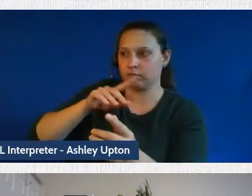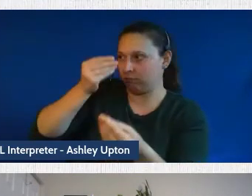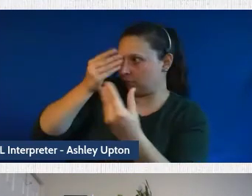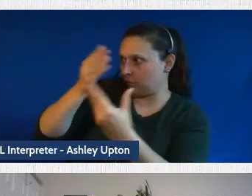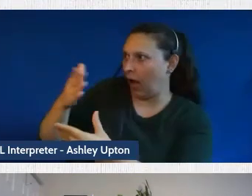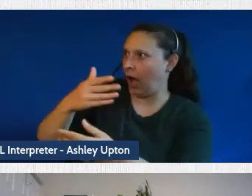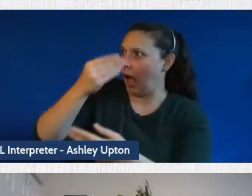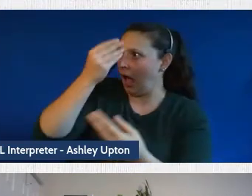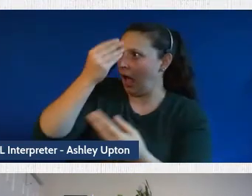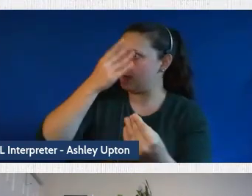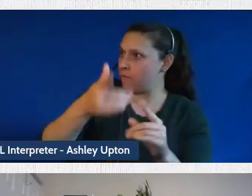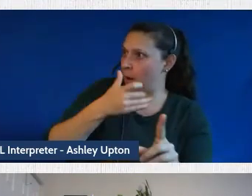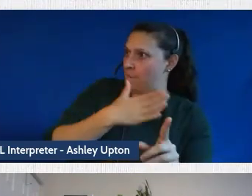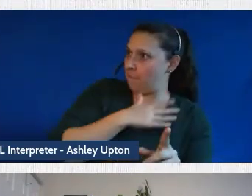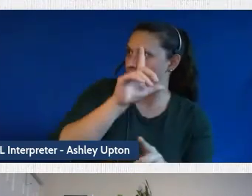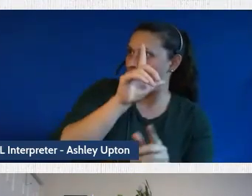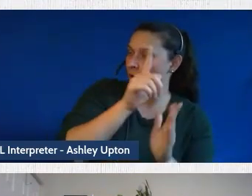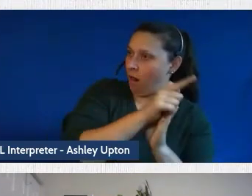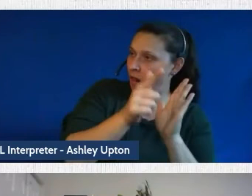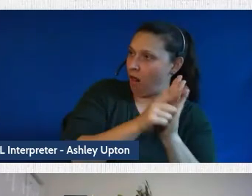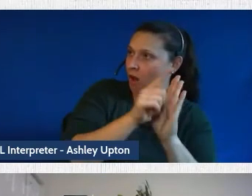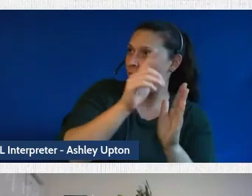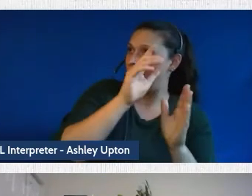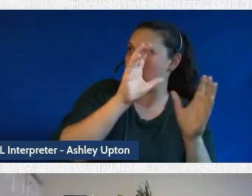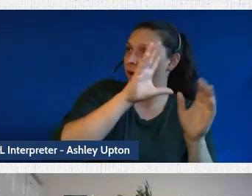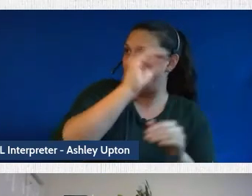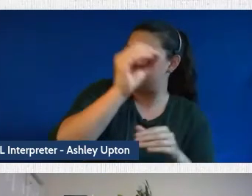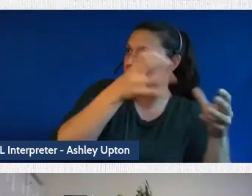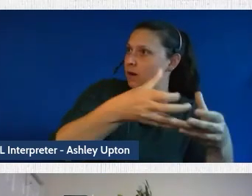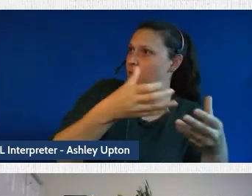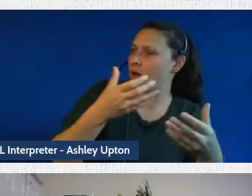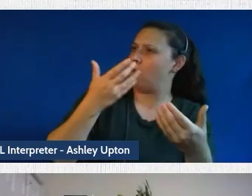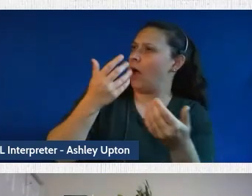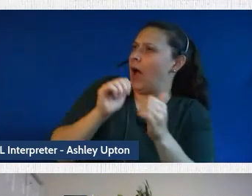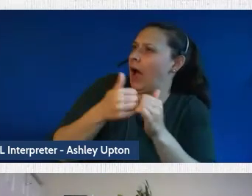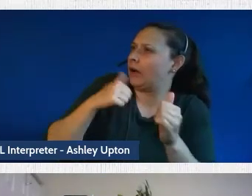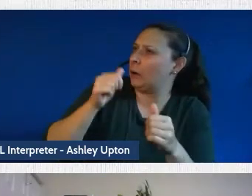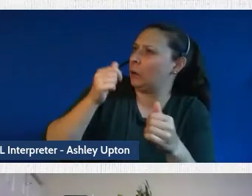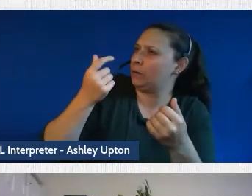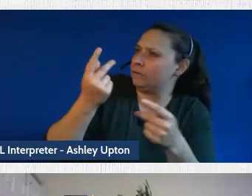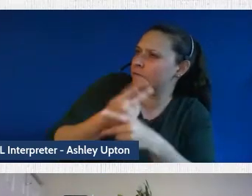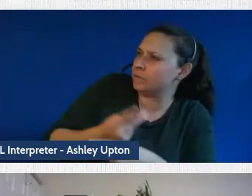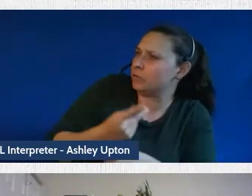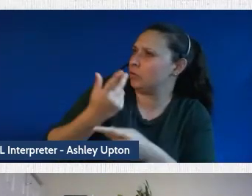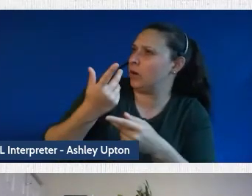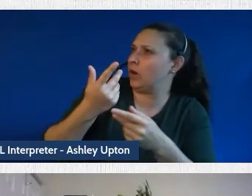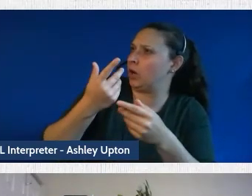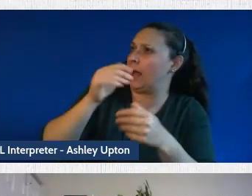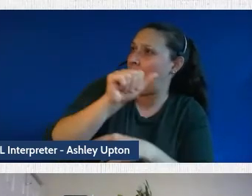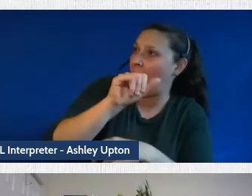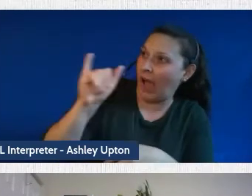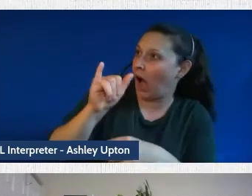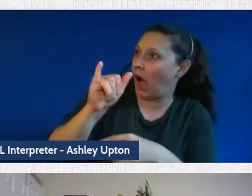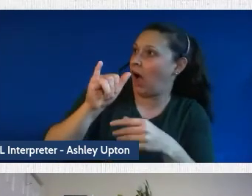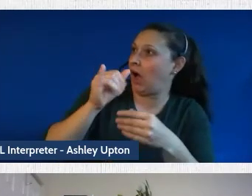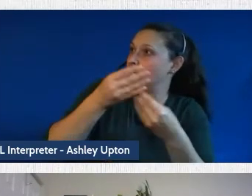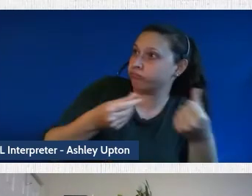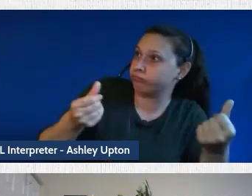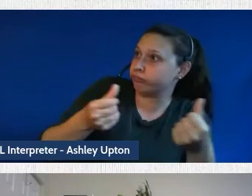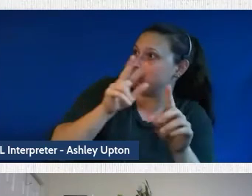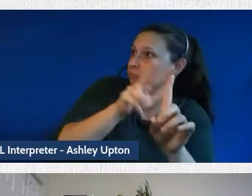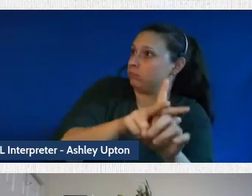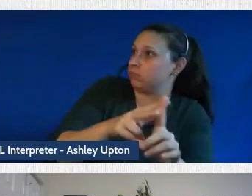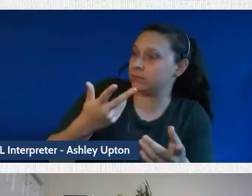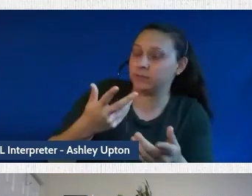or my organization has. What can we do with it? You know, what legal AI solutions could be created? And, you know, the first consultation is